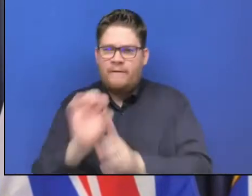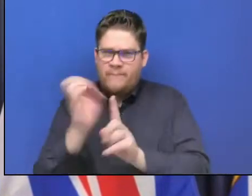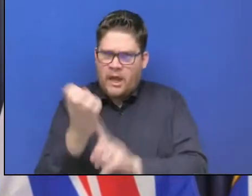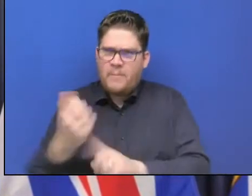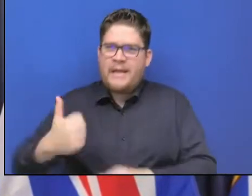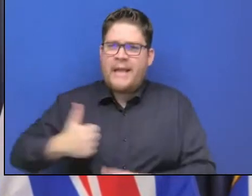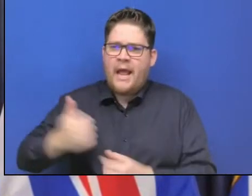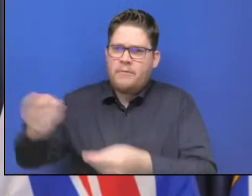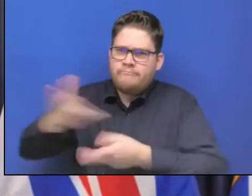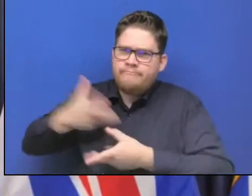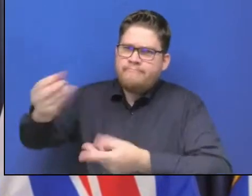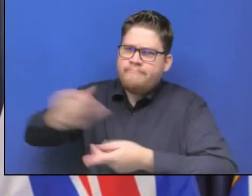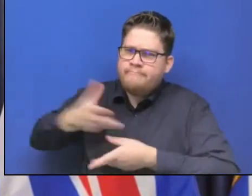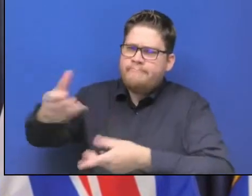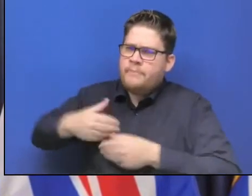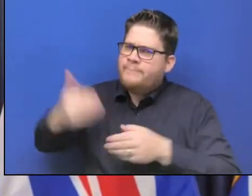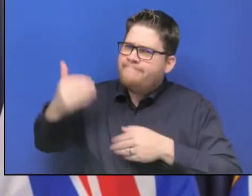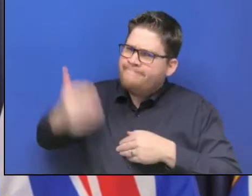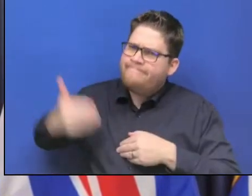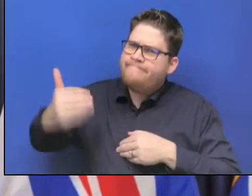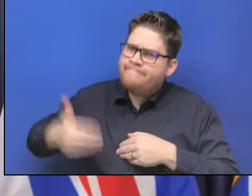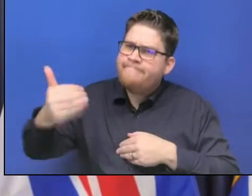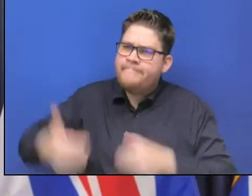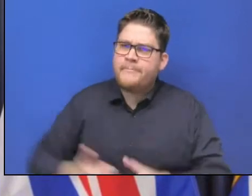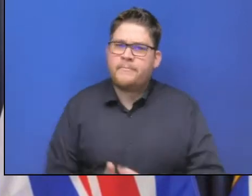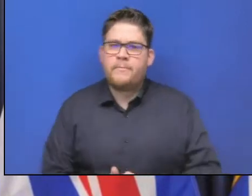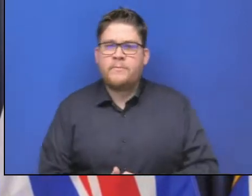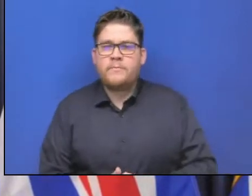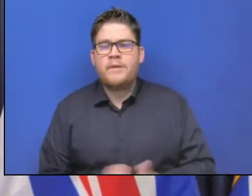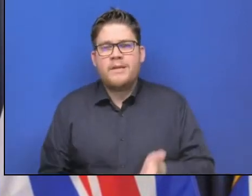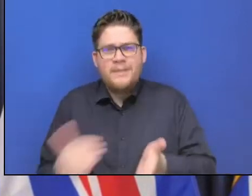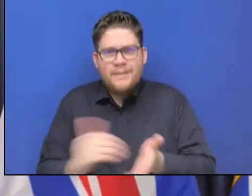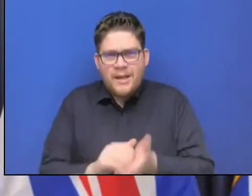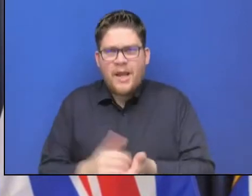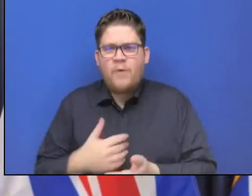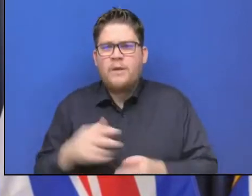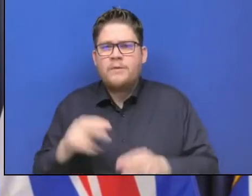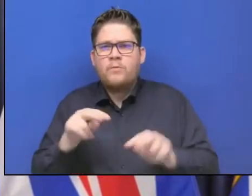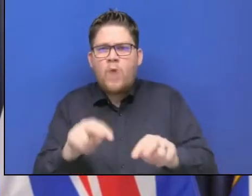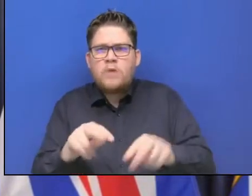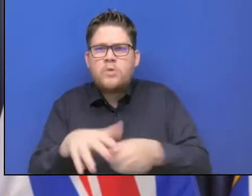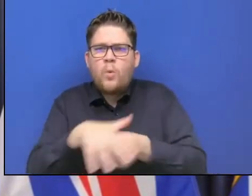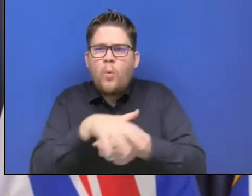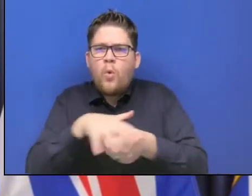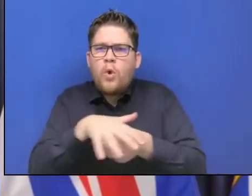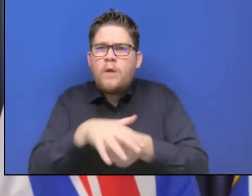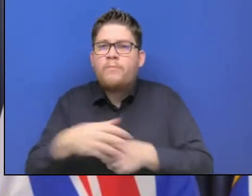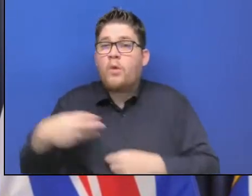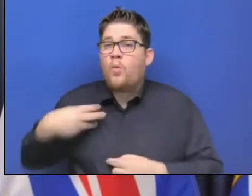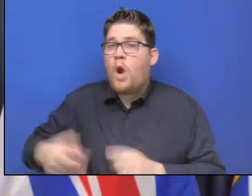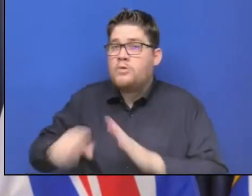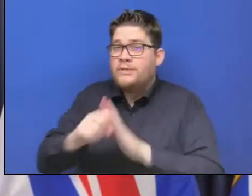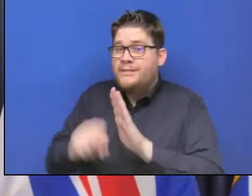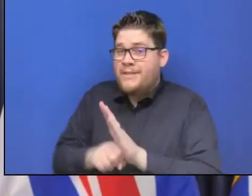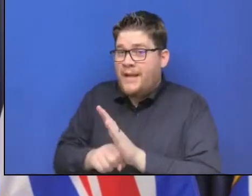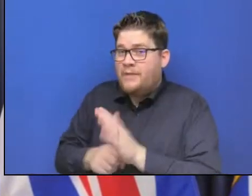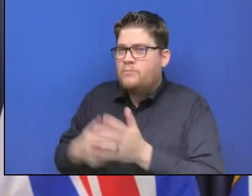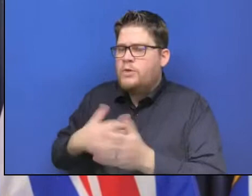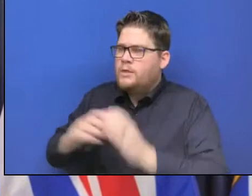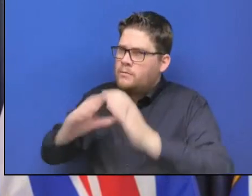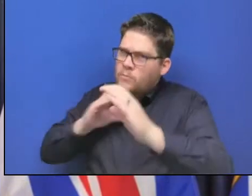data. And just again, back to the local area, we're also very much in contact with Washington state in terms of what's happening south of the border.